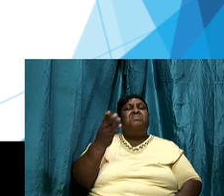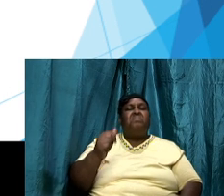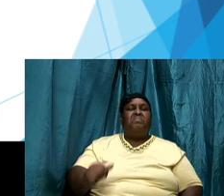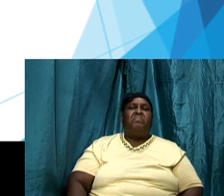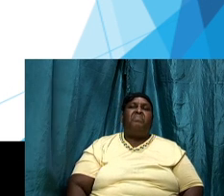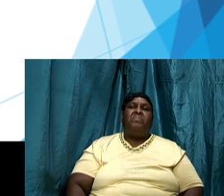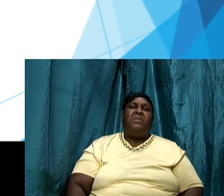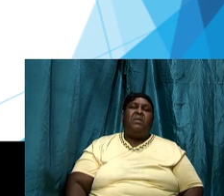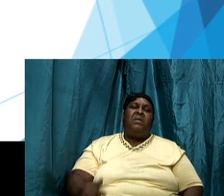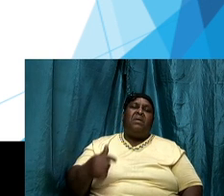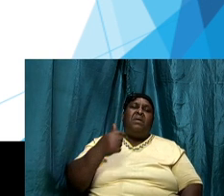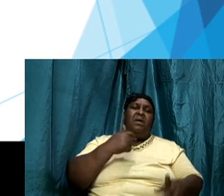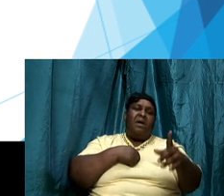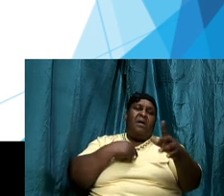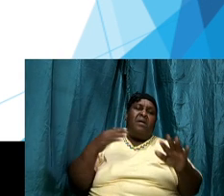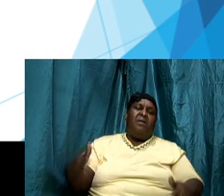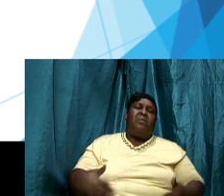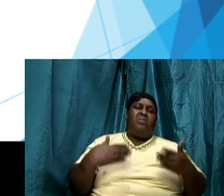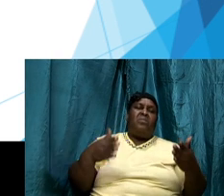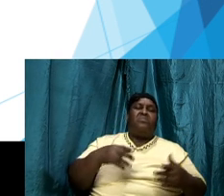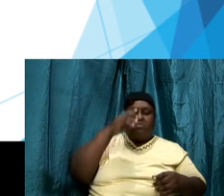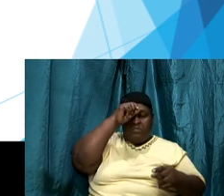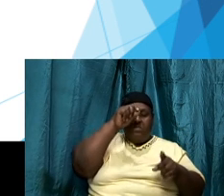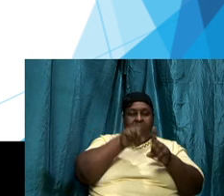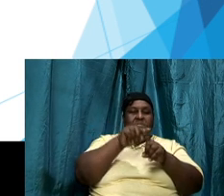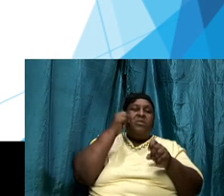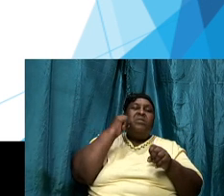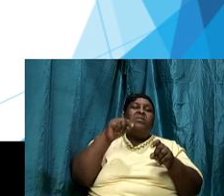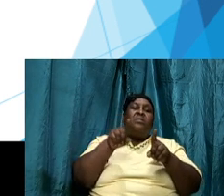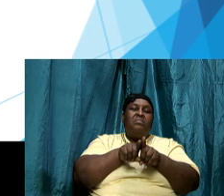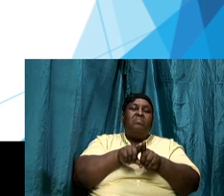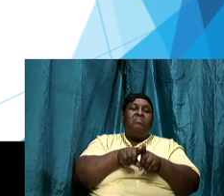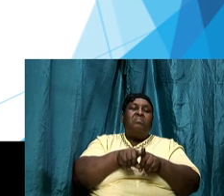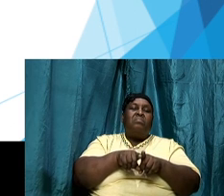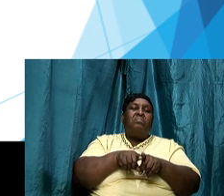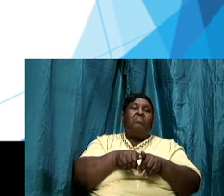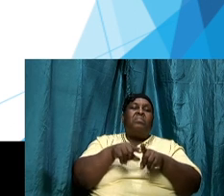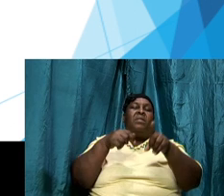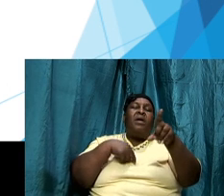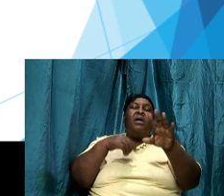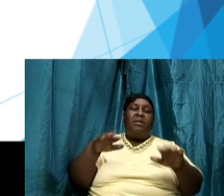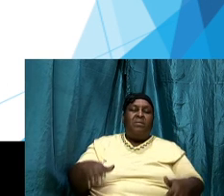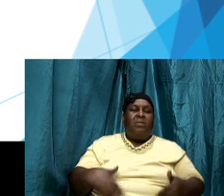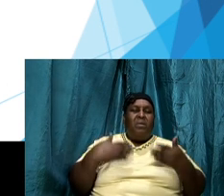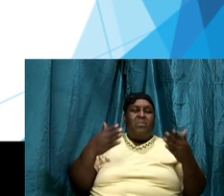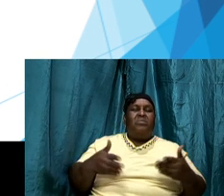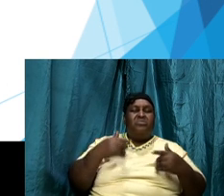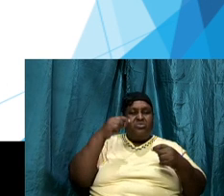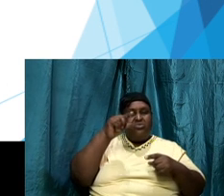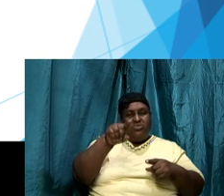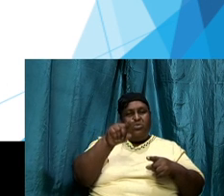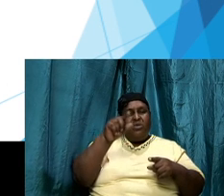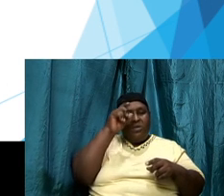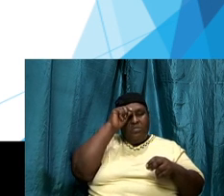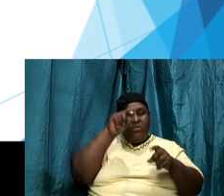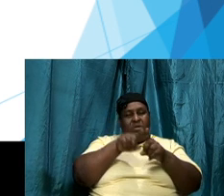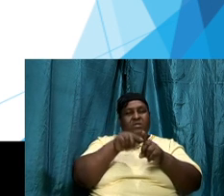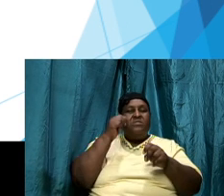encourage you brothers and sisters I encourage you brothers and sisters to